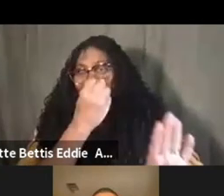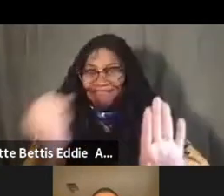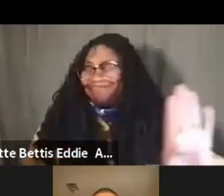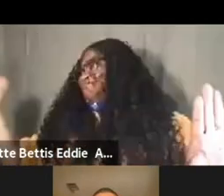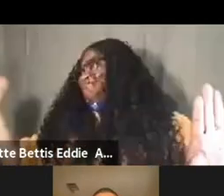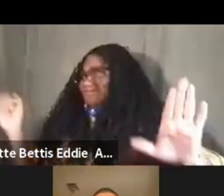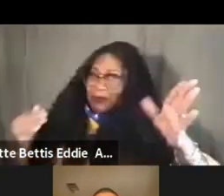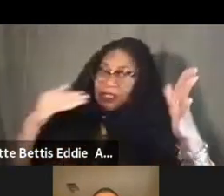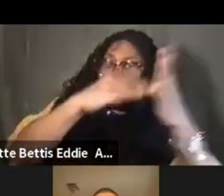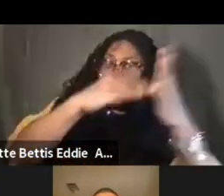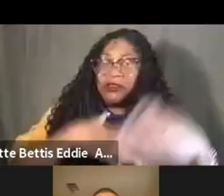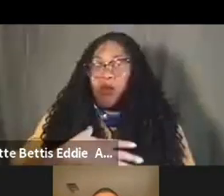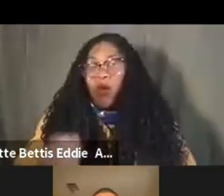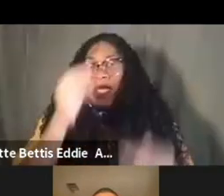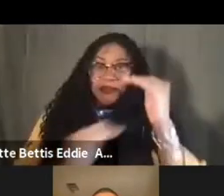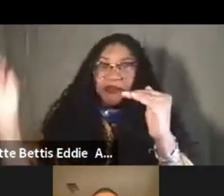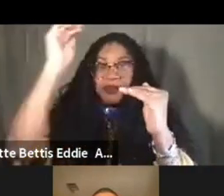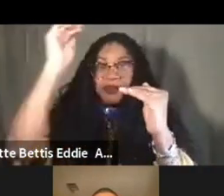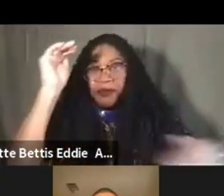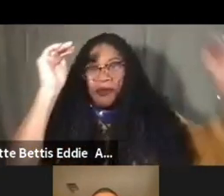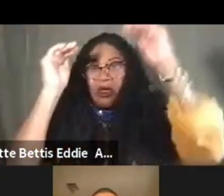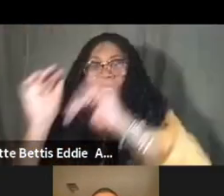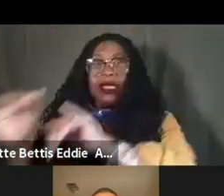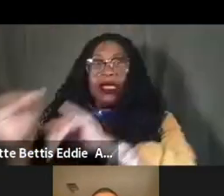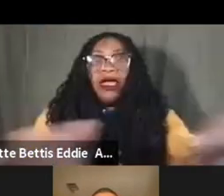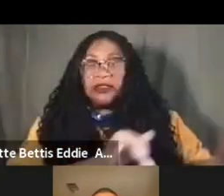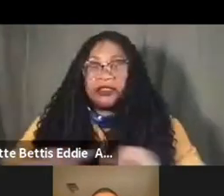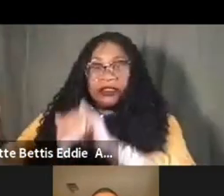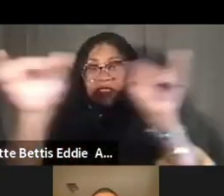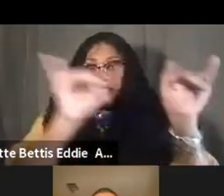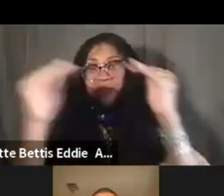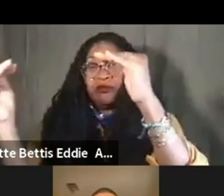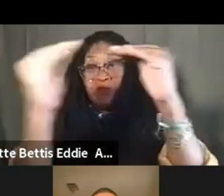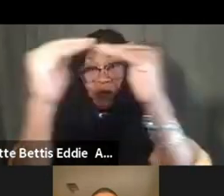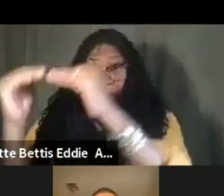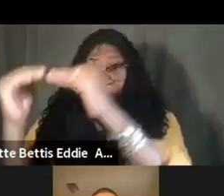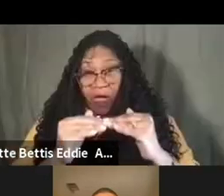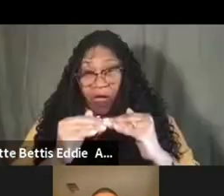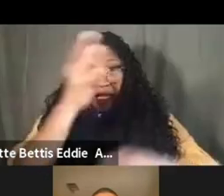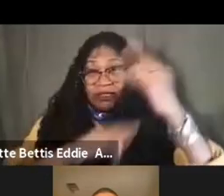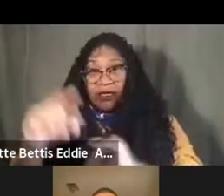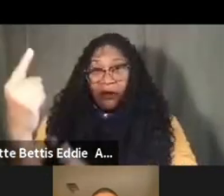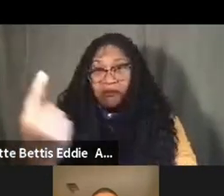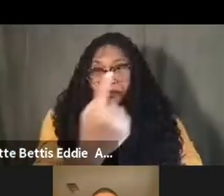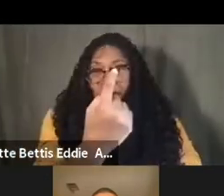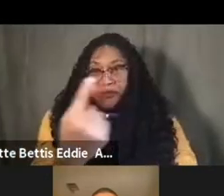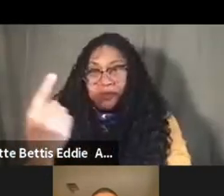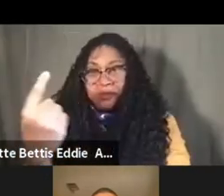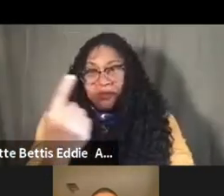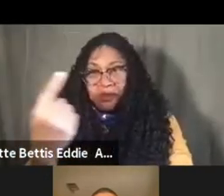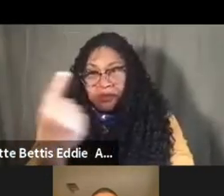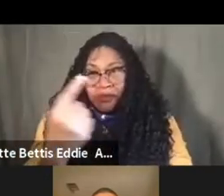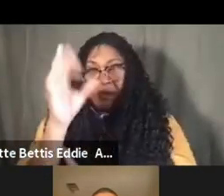maintain white cultural hegemony. She's held multiple curatorial positions, including